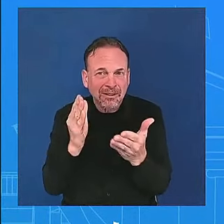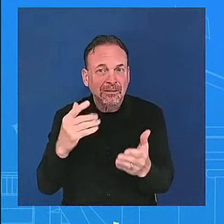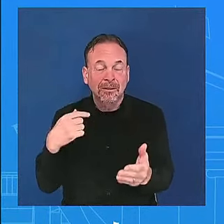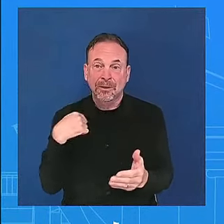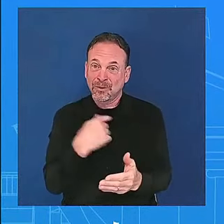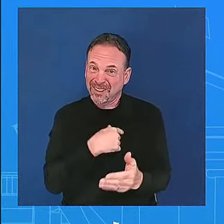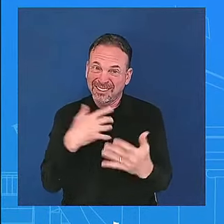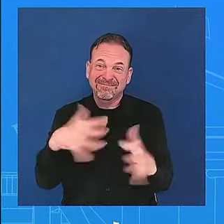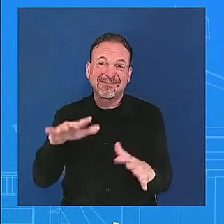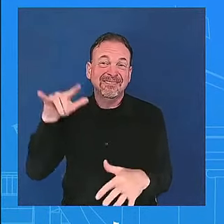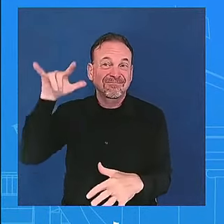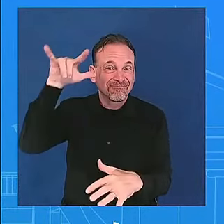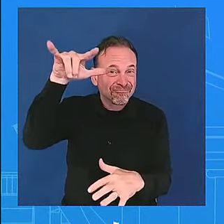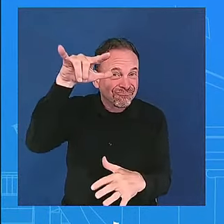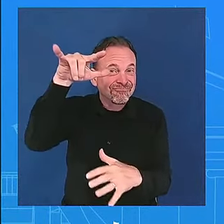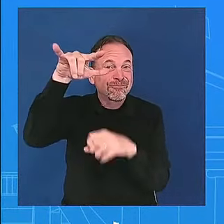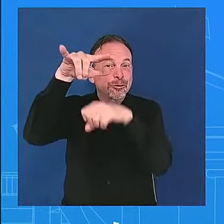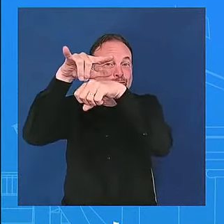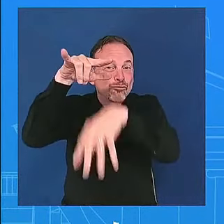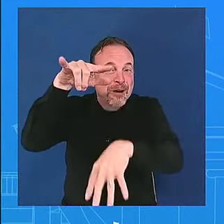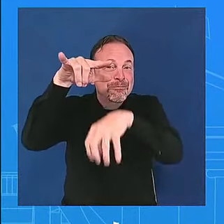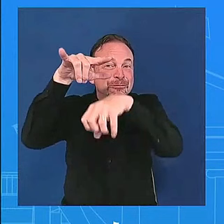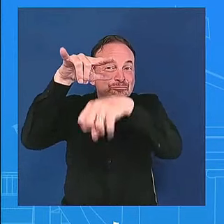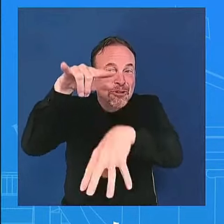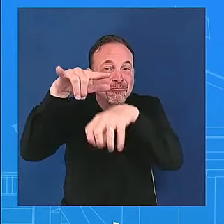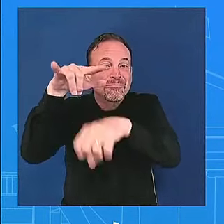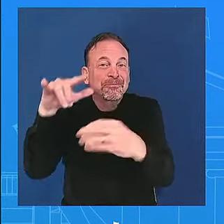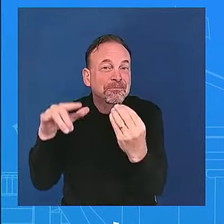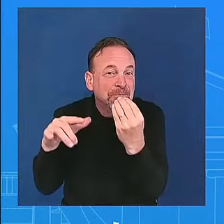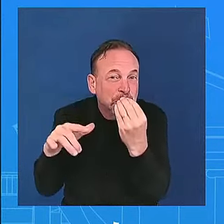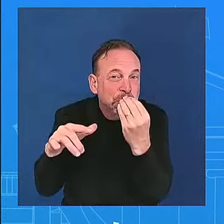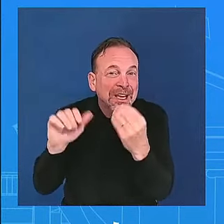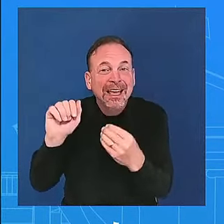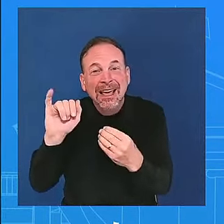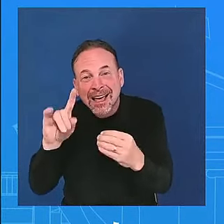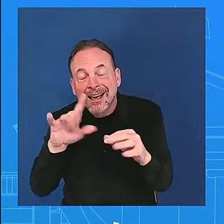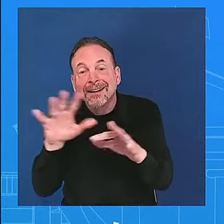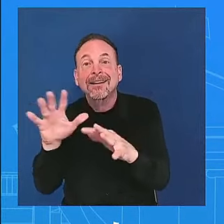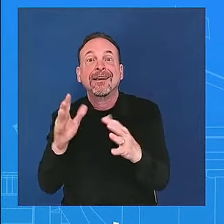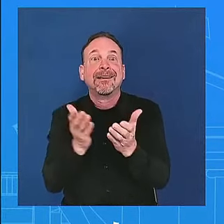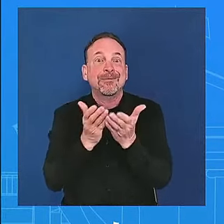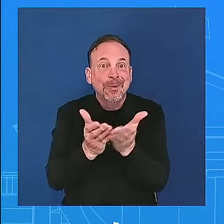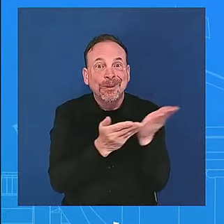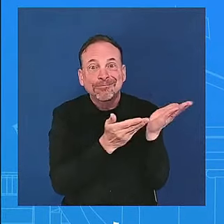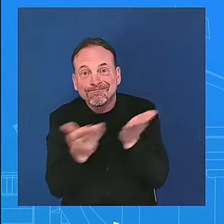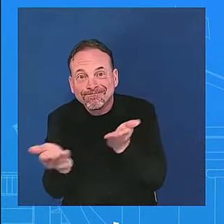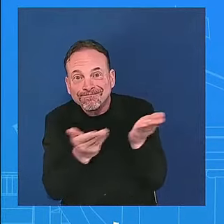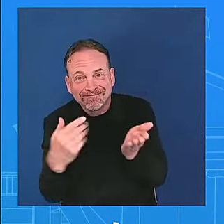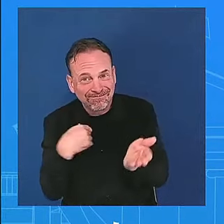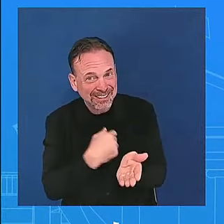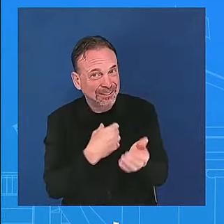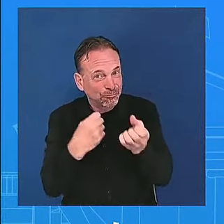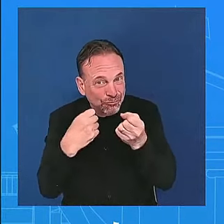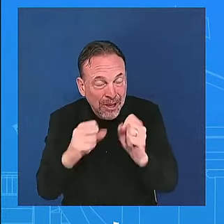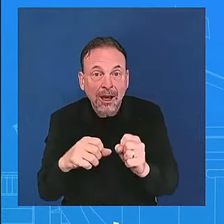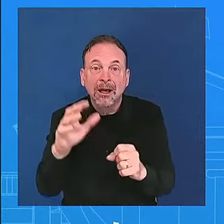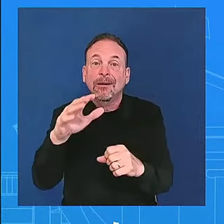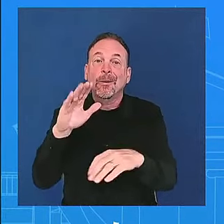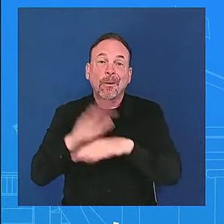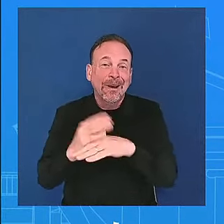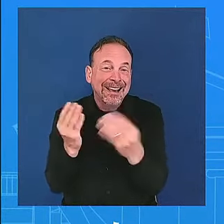conversations about the crossings uh conversations on making sure trucks go through uh is certainly uh uh